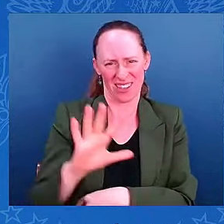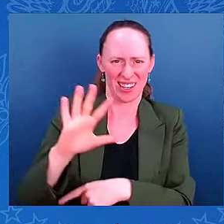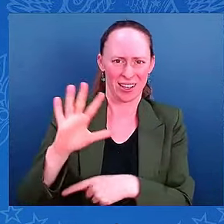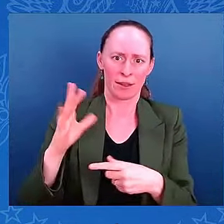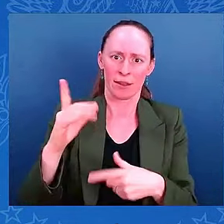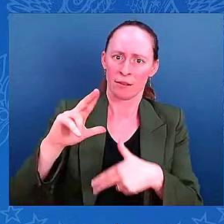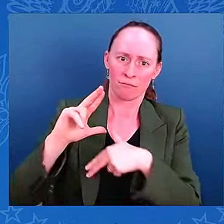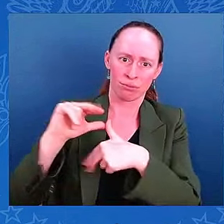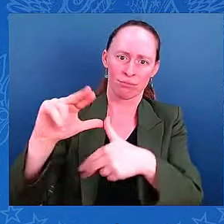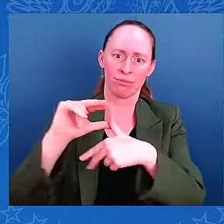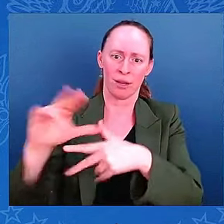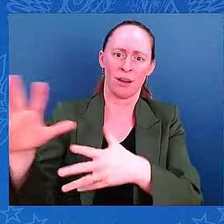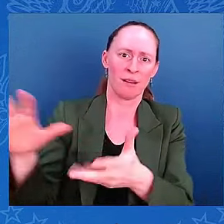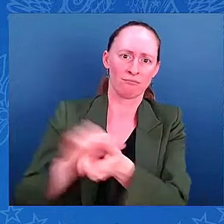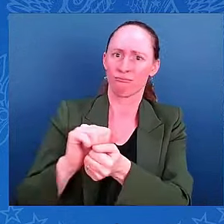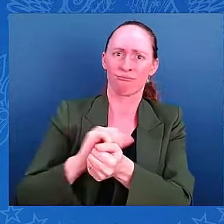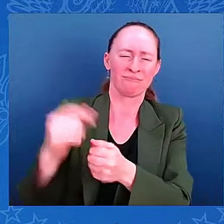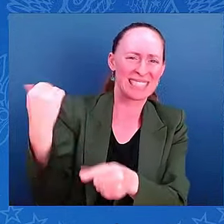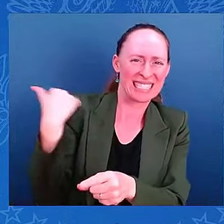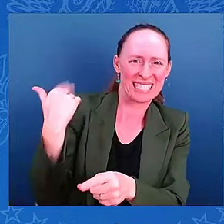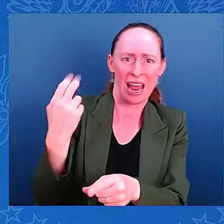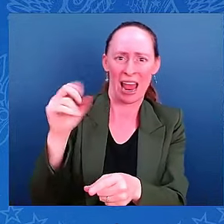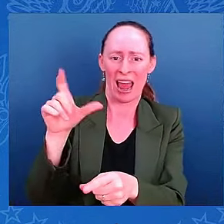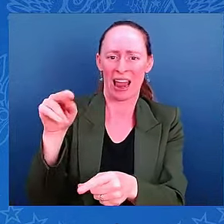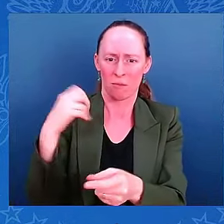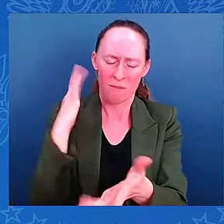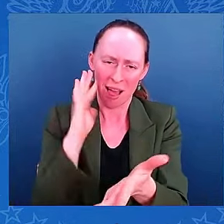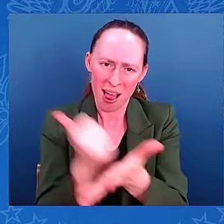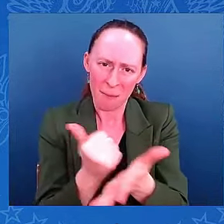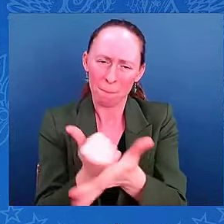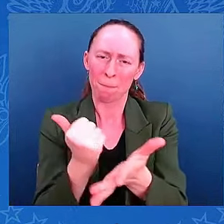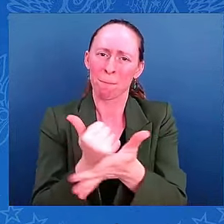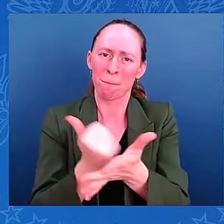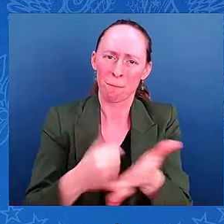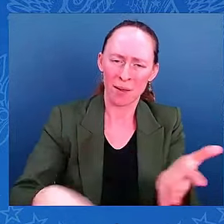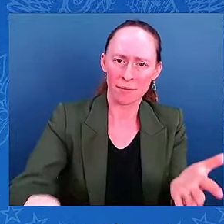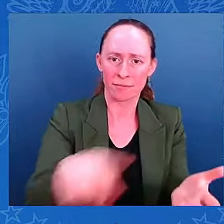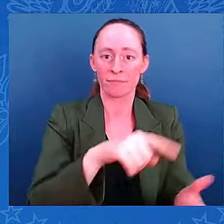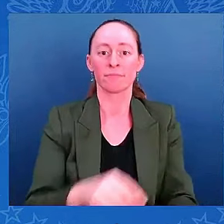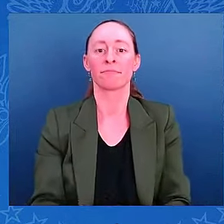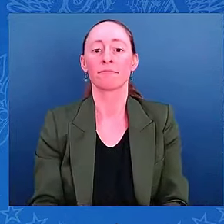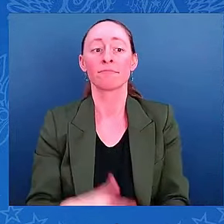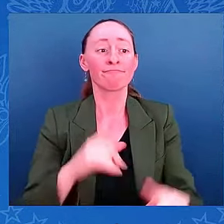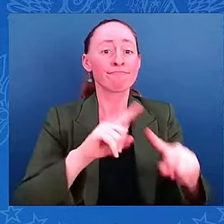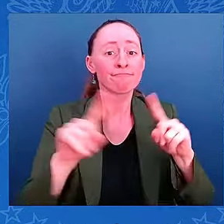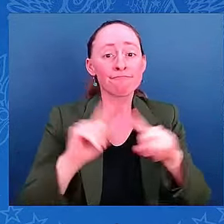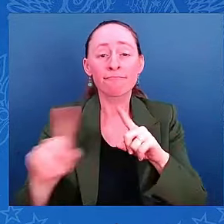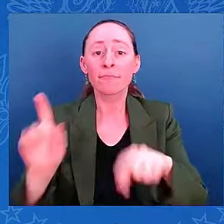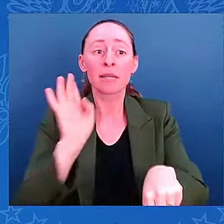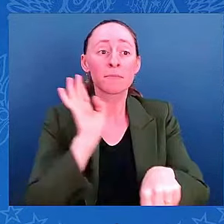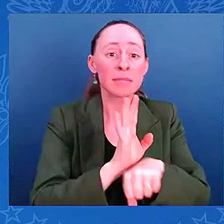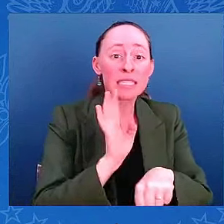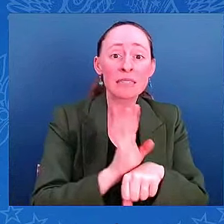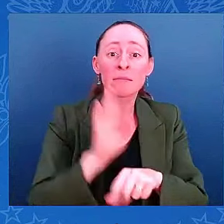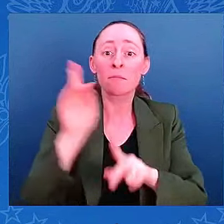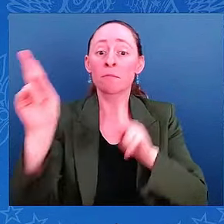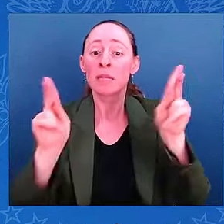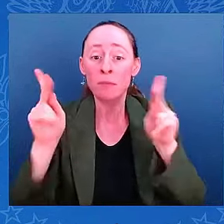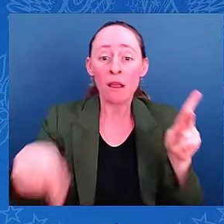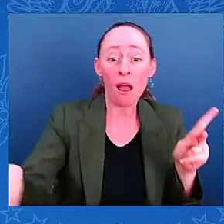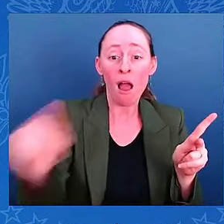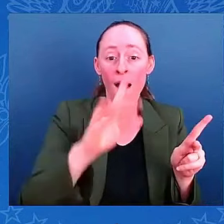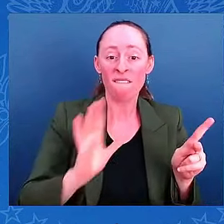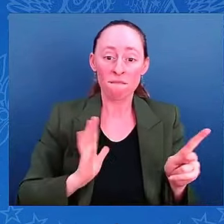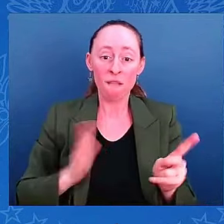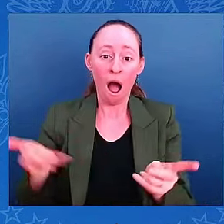to any company that or individual that might use this crisis to exploit people who are desperate for